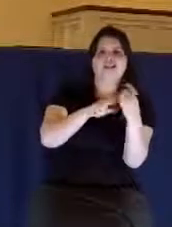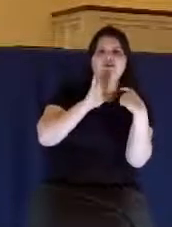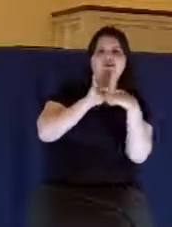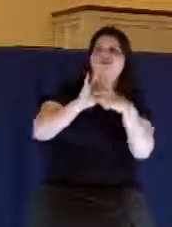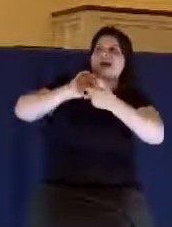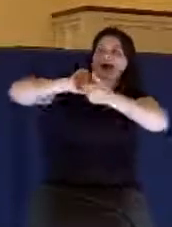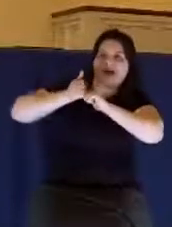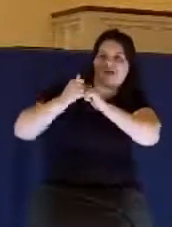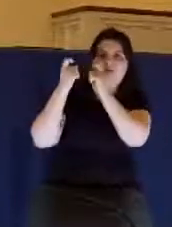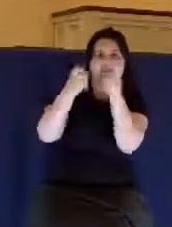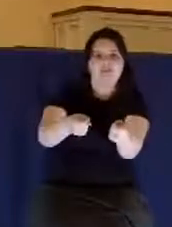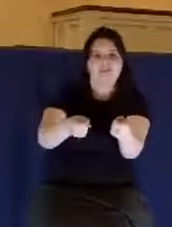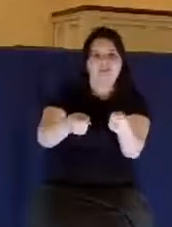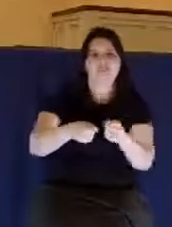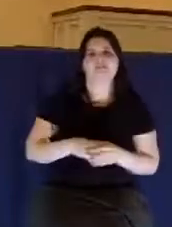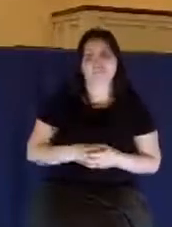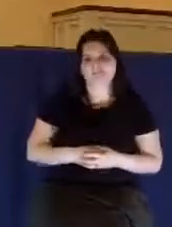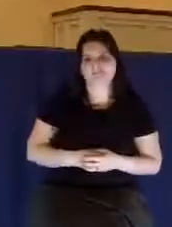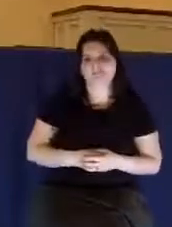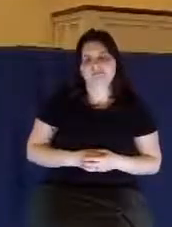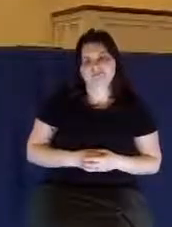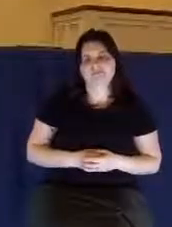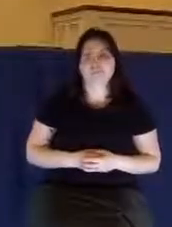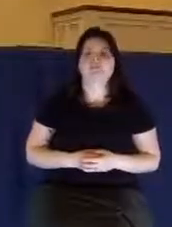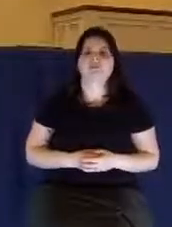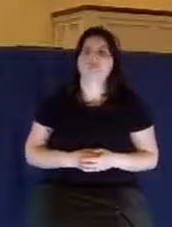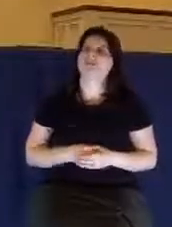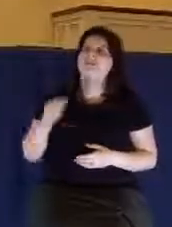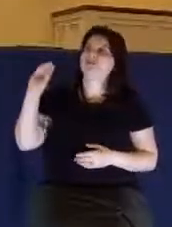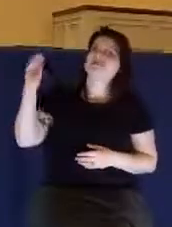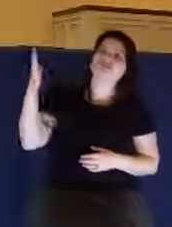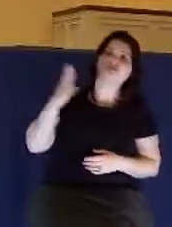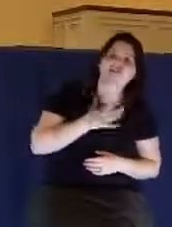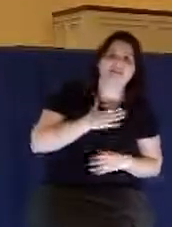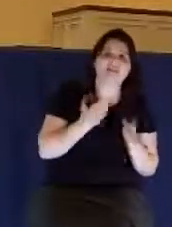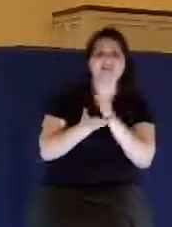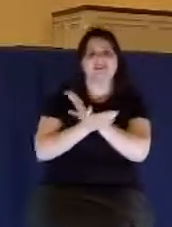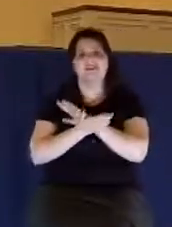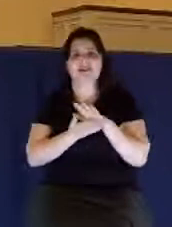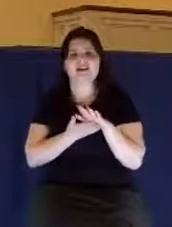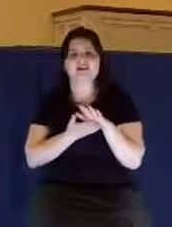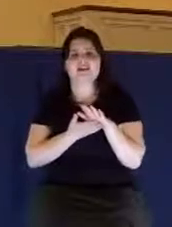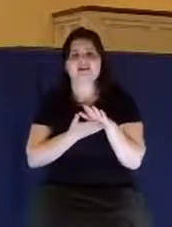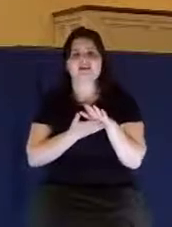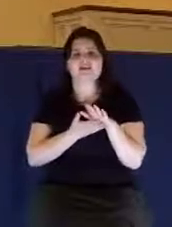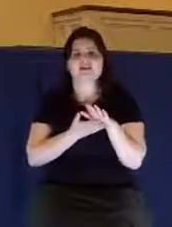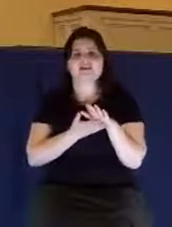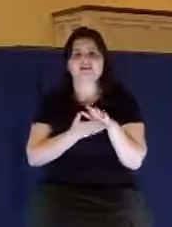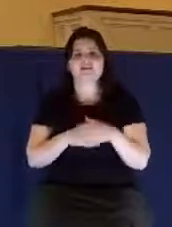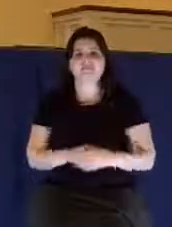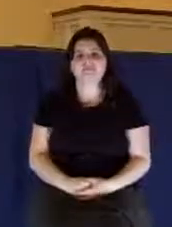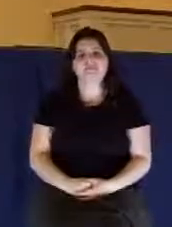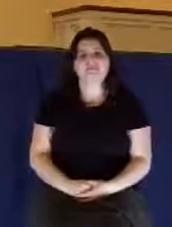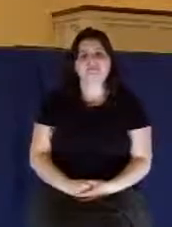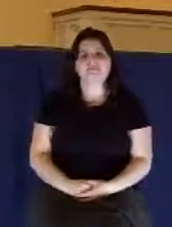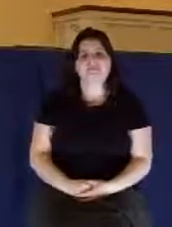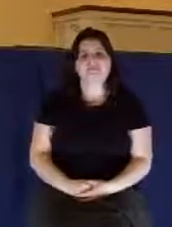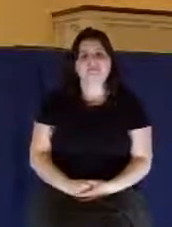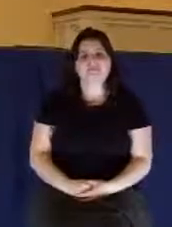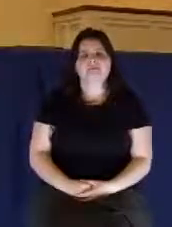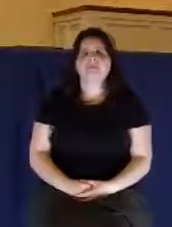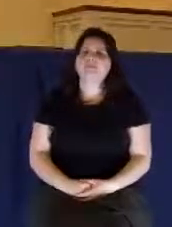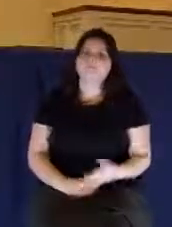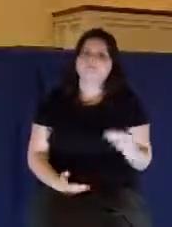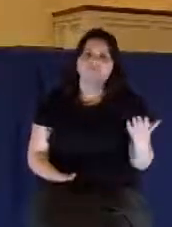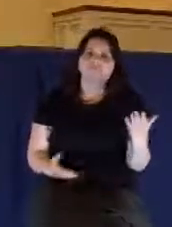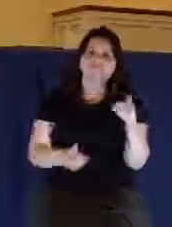good. He's very gracious and kind in the way he gives that gift. So we have to remember